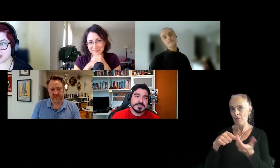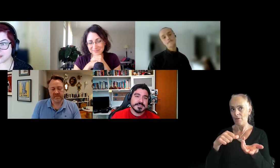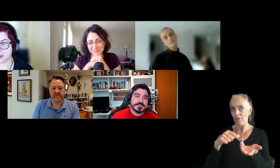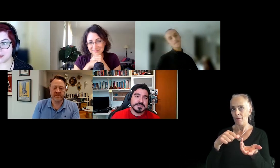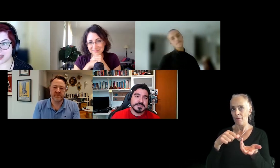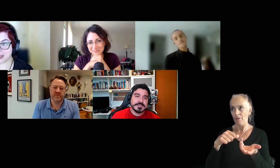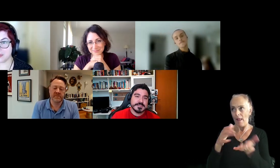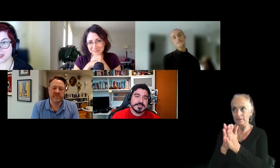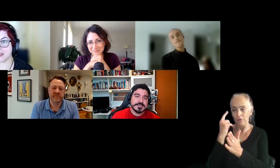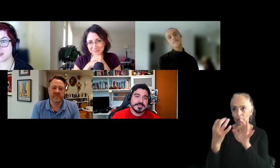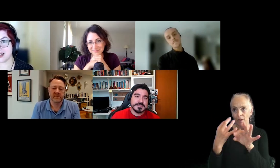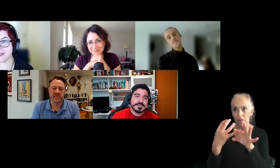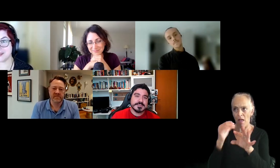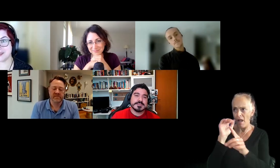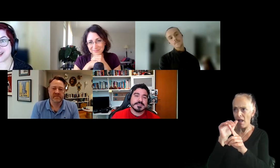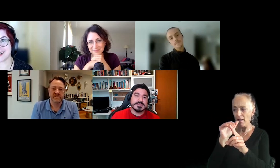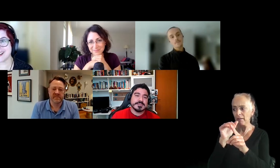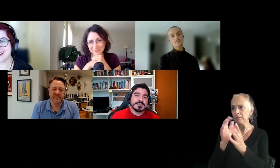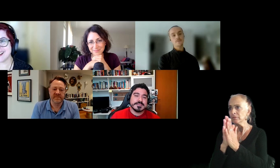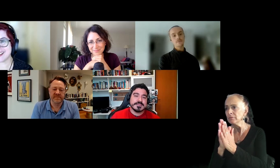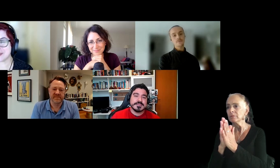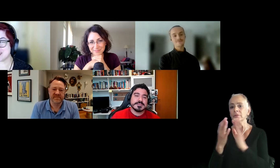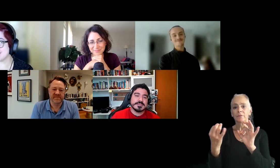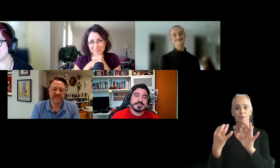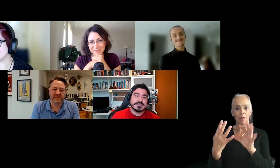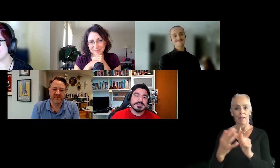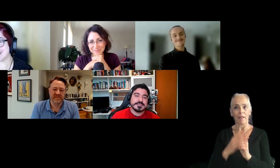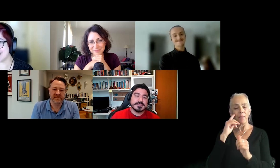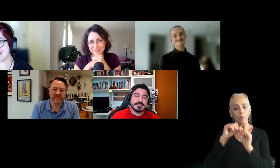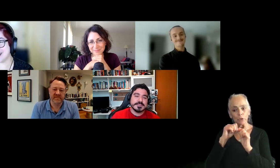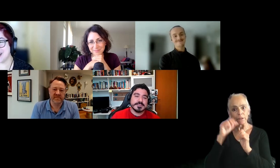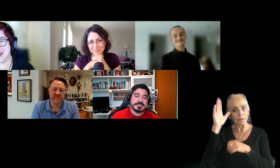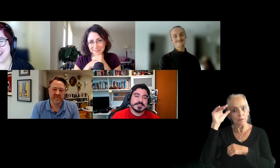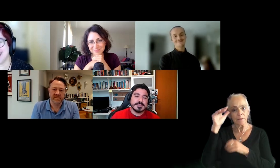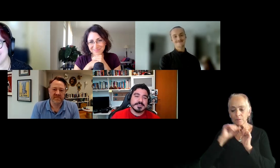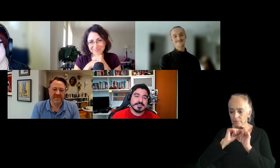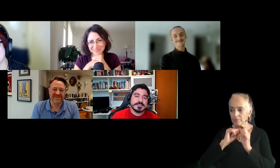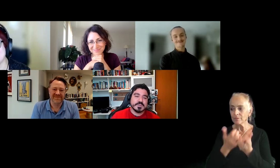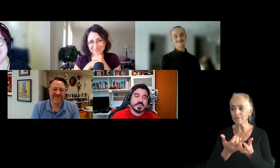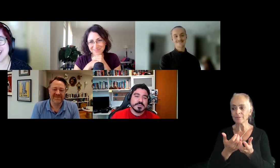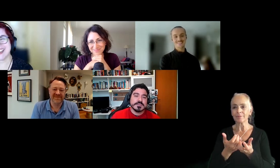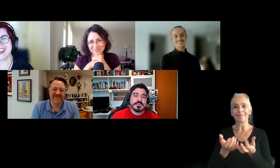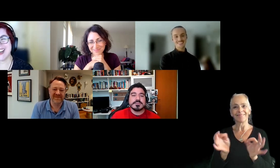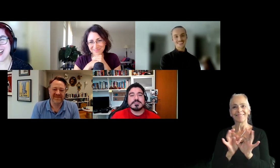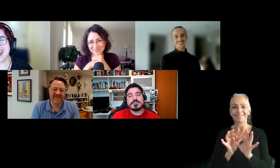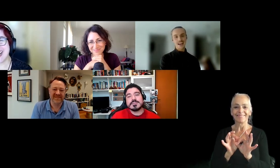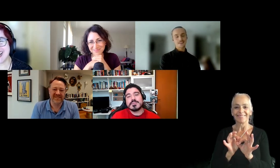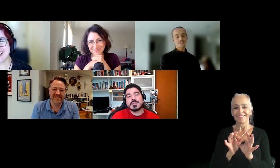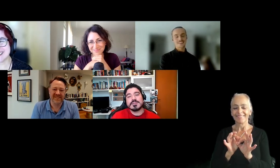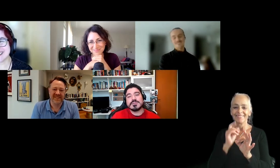asking for feedback and bugging you until I have the feedback. think persistency is something that, uh,